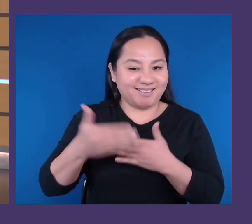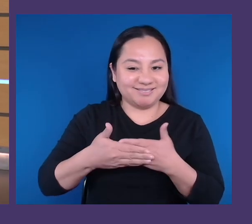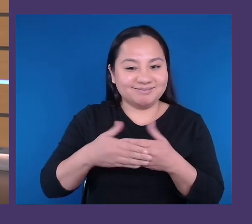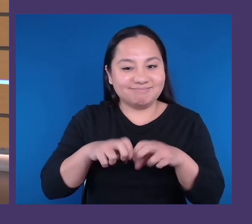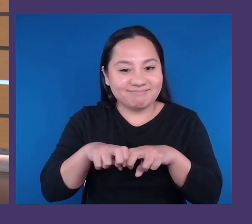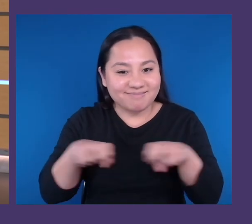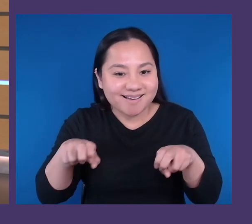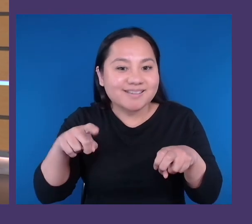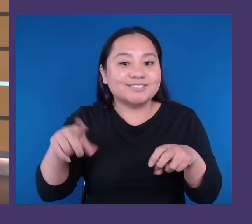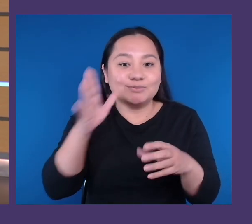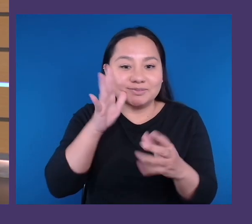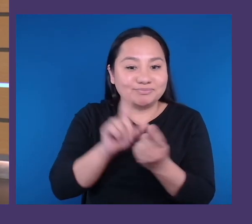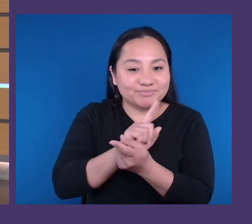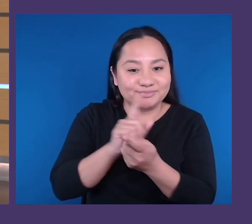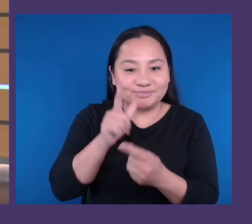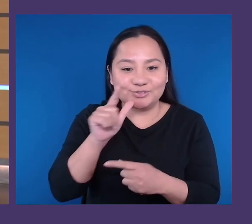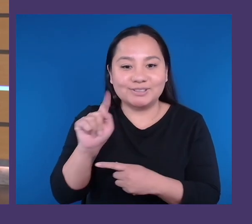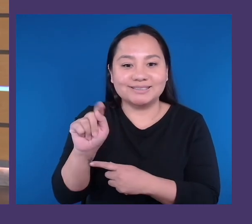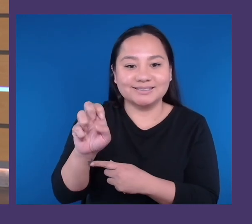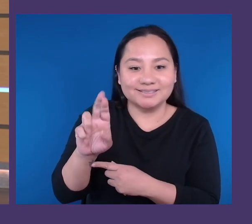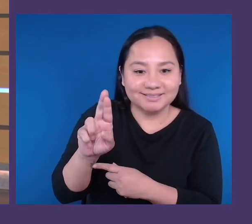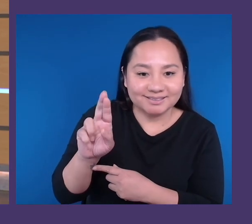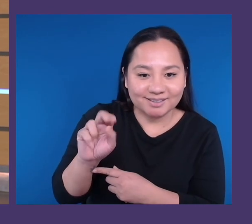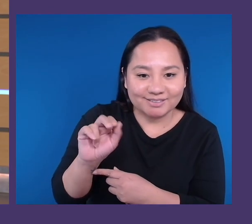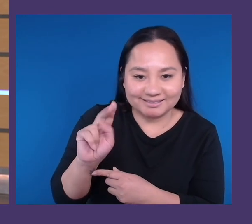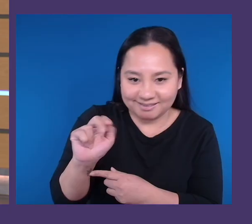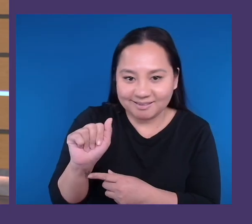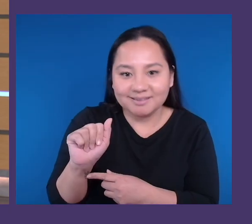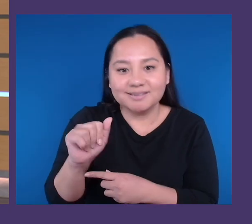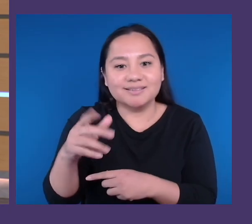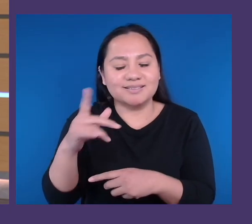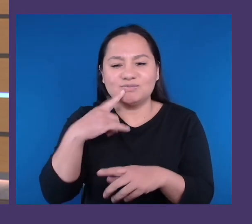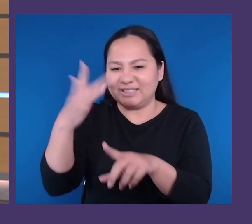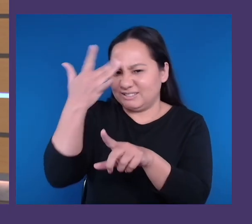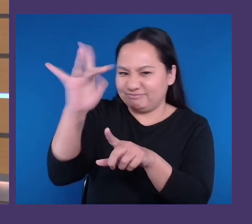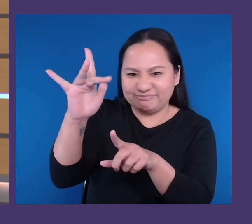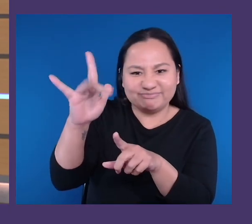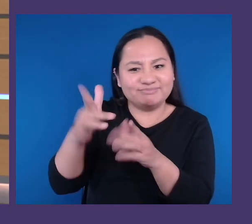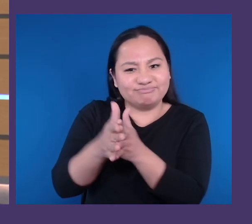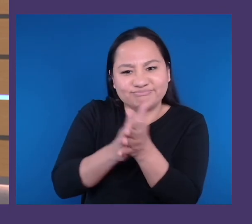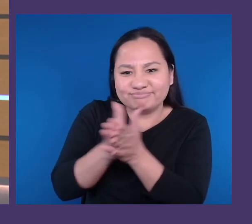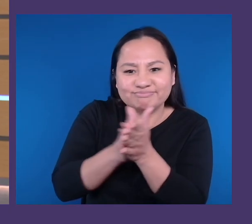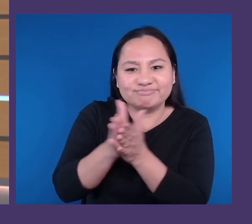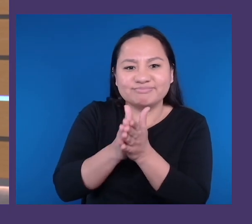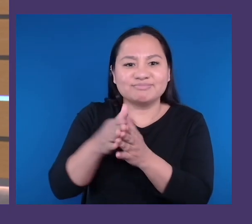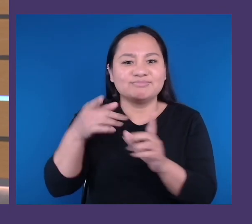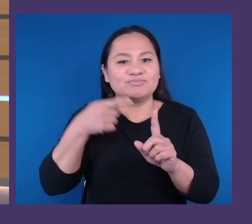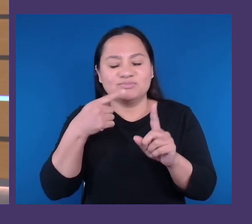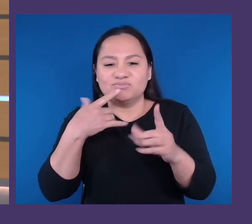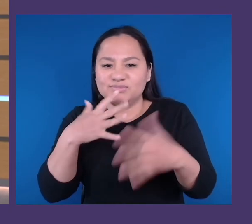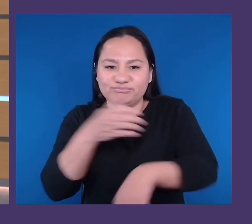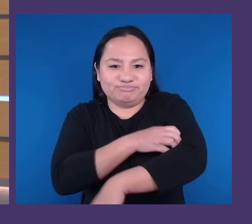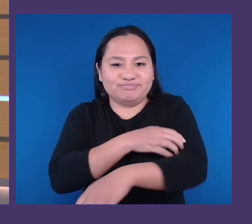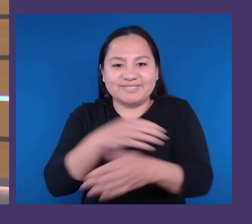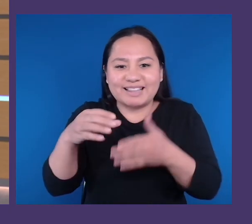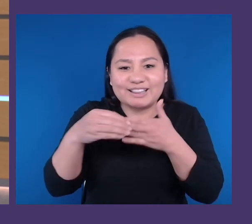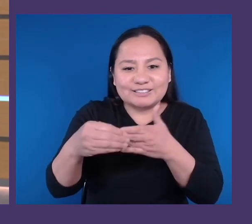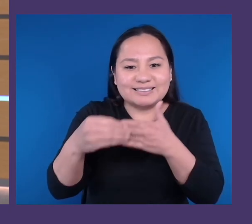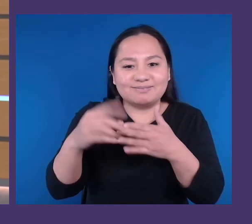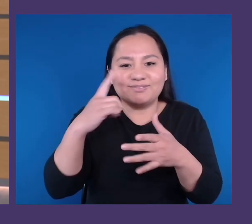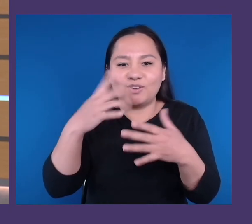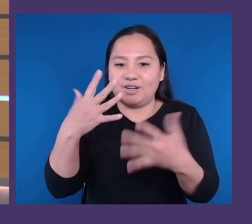smart, super passionate. Tarina is the powerhouse leader of a tremendous program that we call our